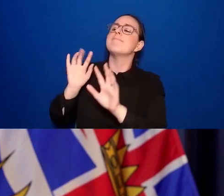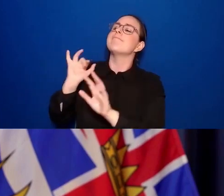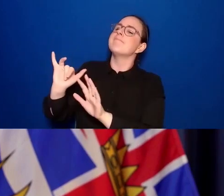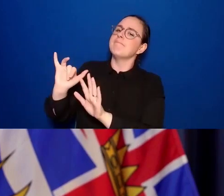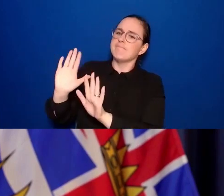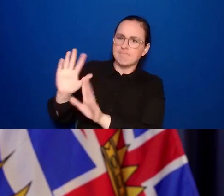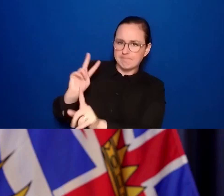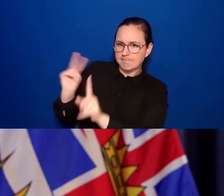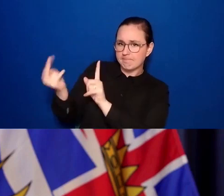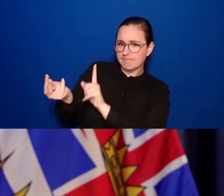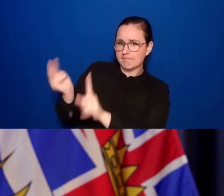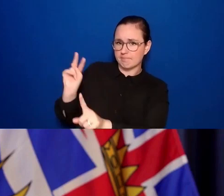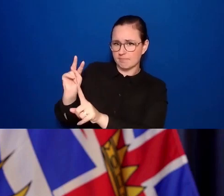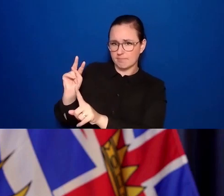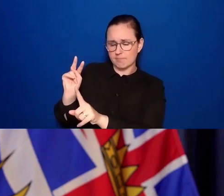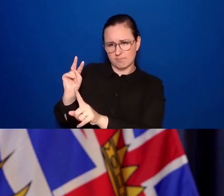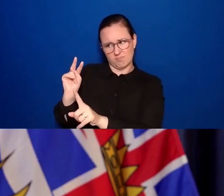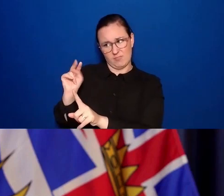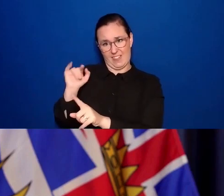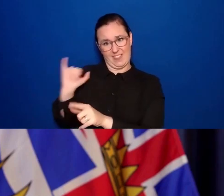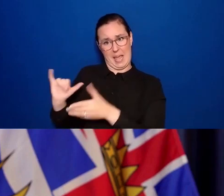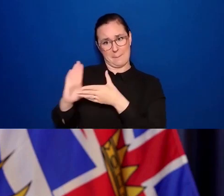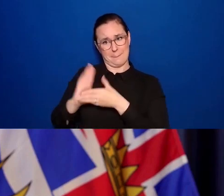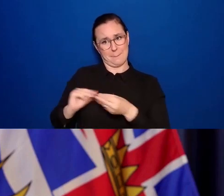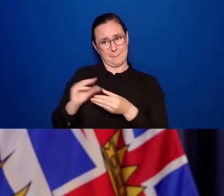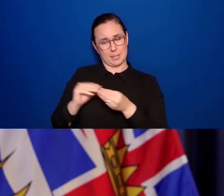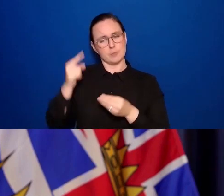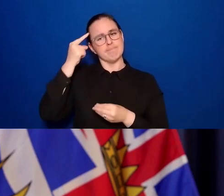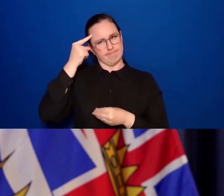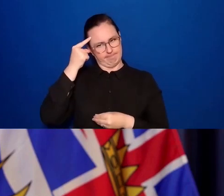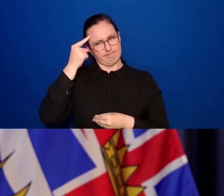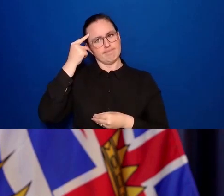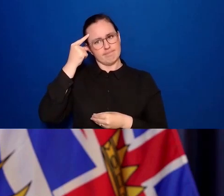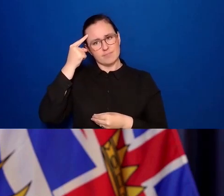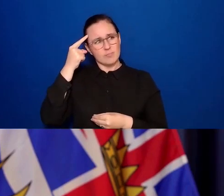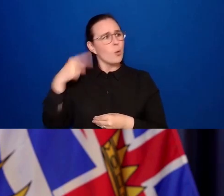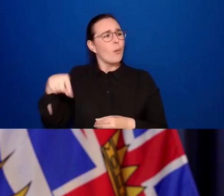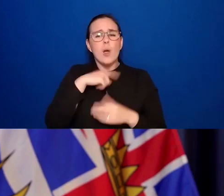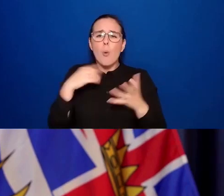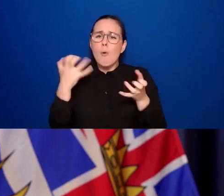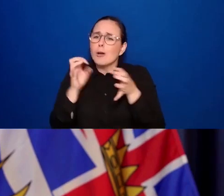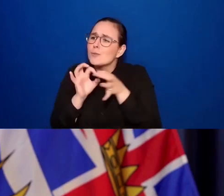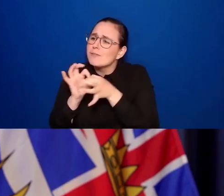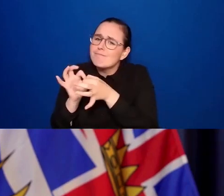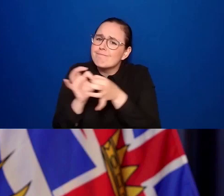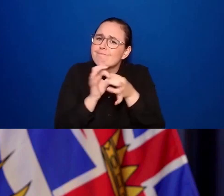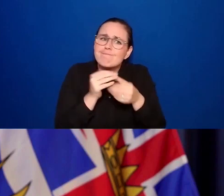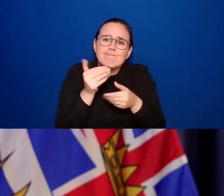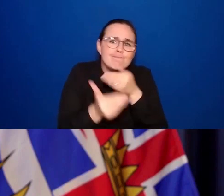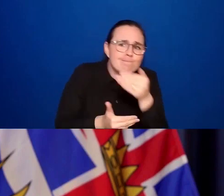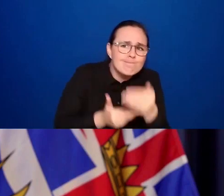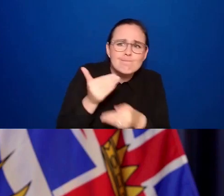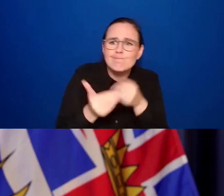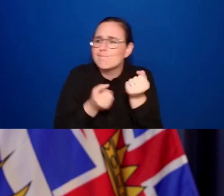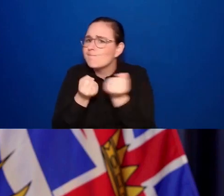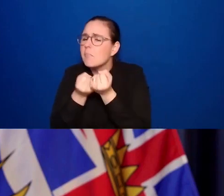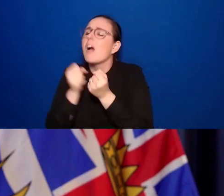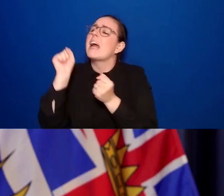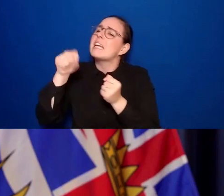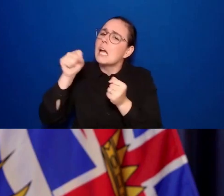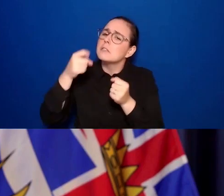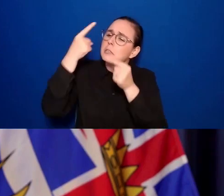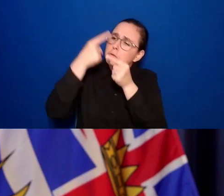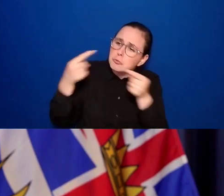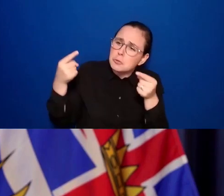Columbians would like us all to just kind of get along as we make our way through this. We'll disagree on issues, obviously. That's